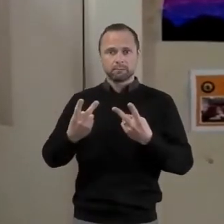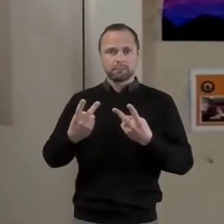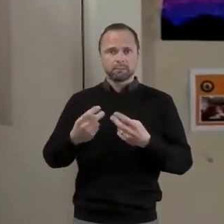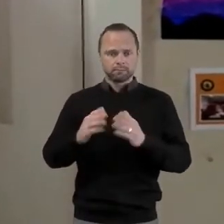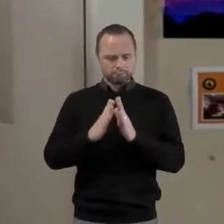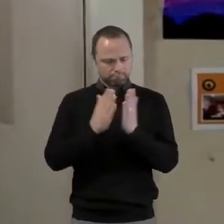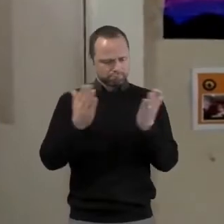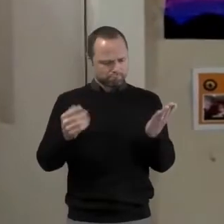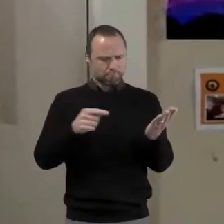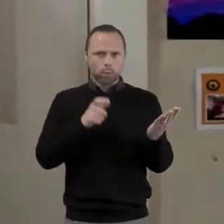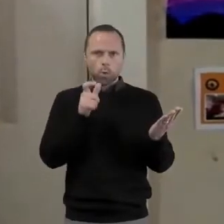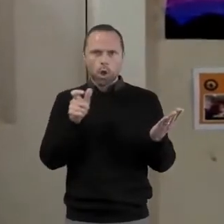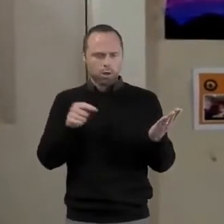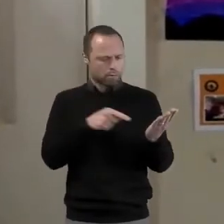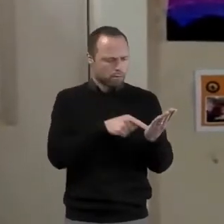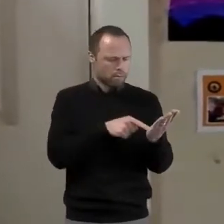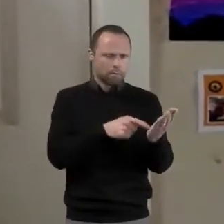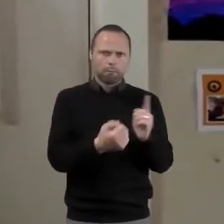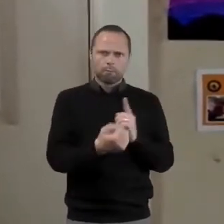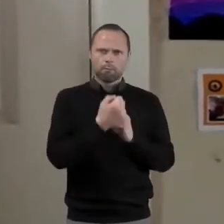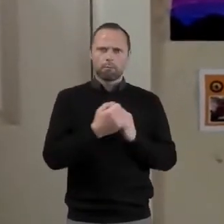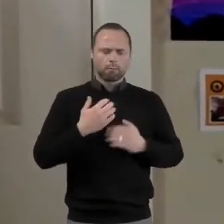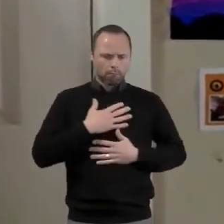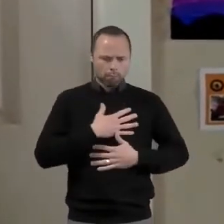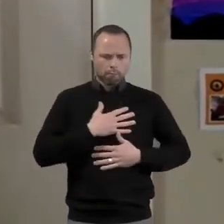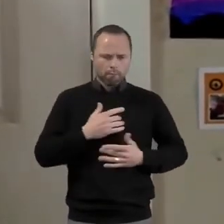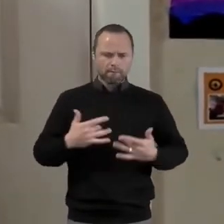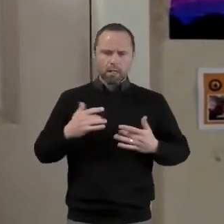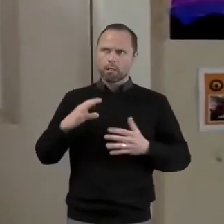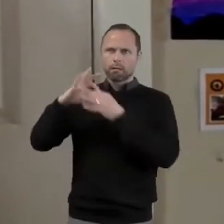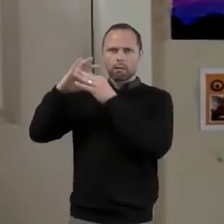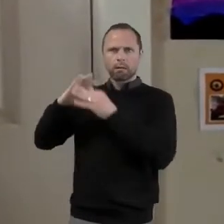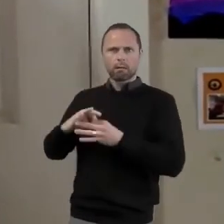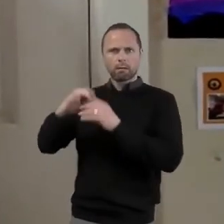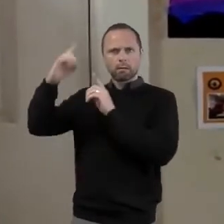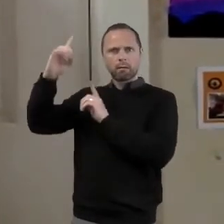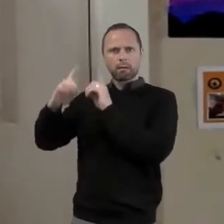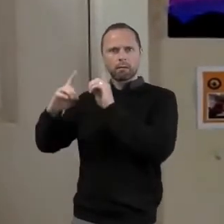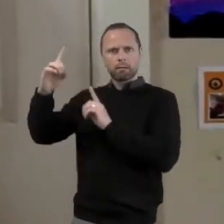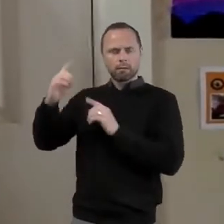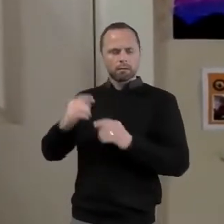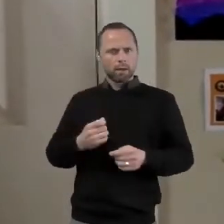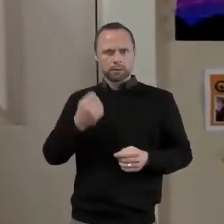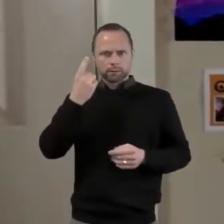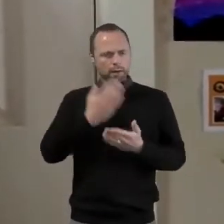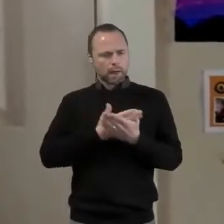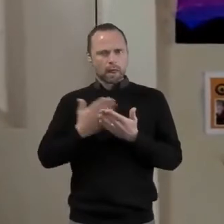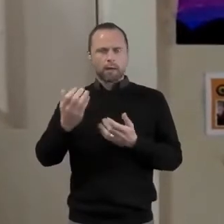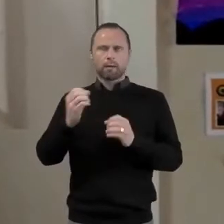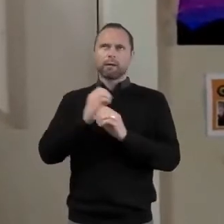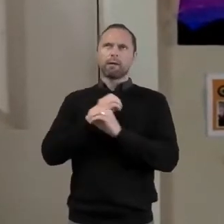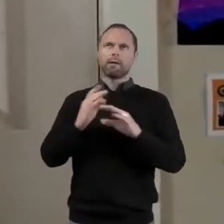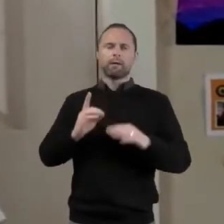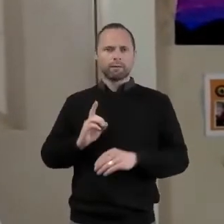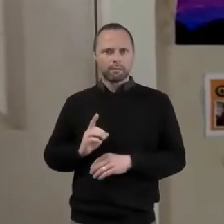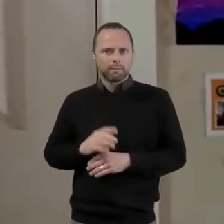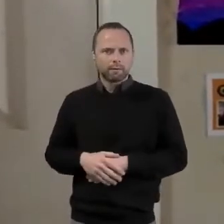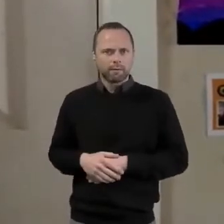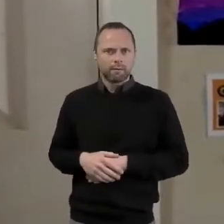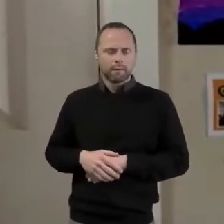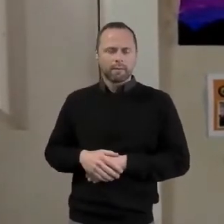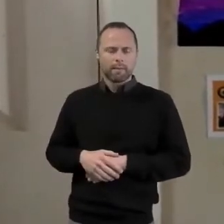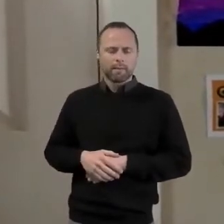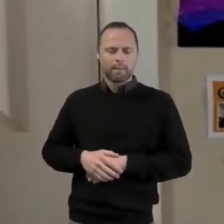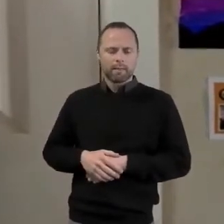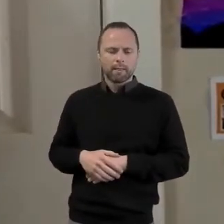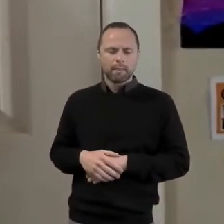it just they've spoken out to me more because there's less of us I can hear them more clearly. And I guess it's kind of